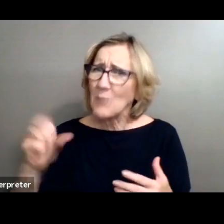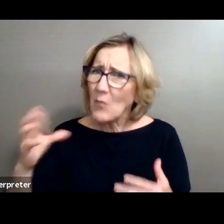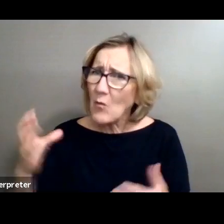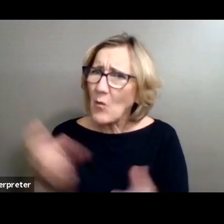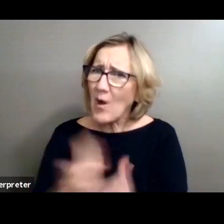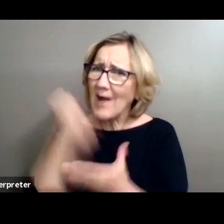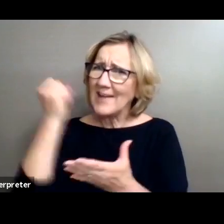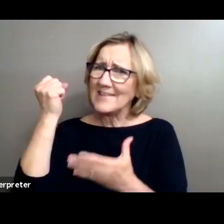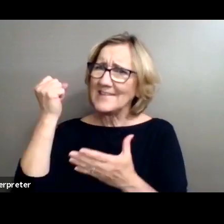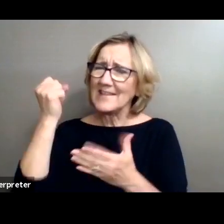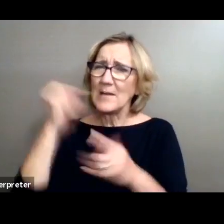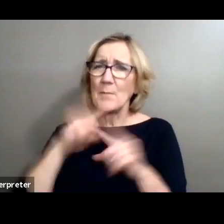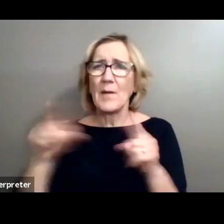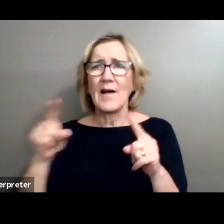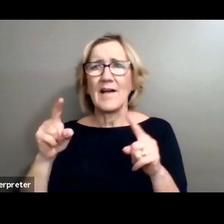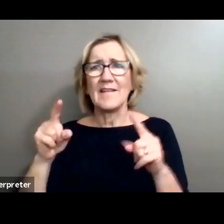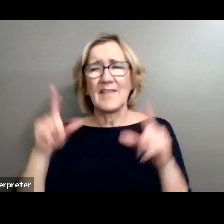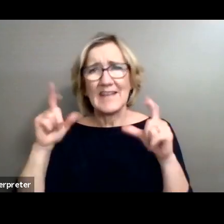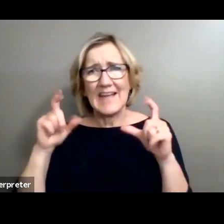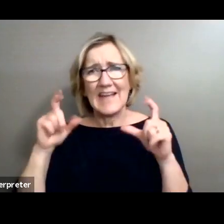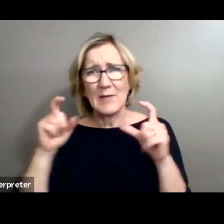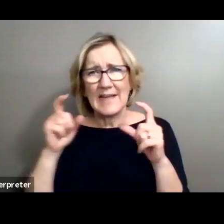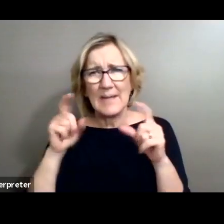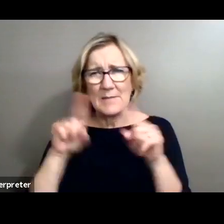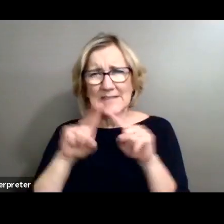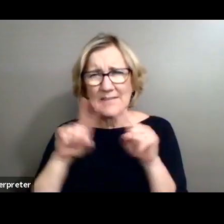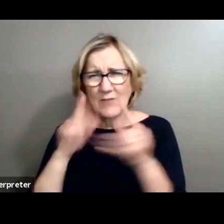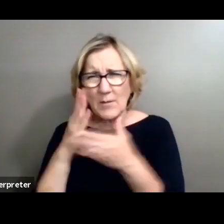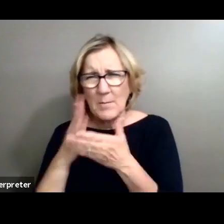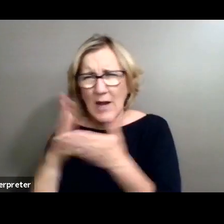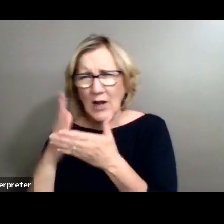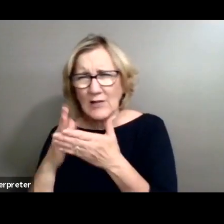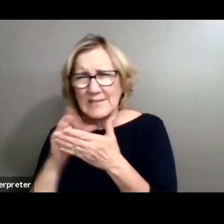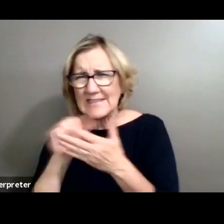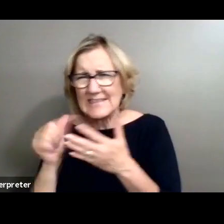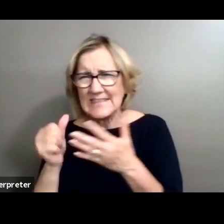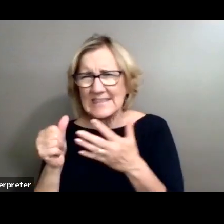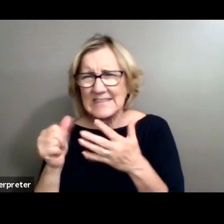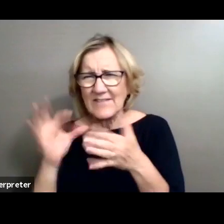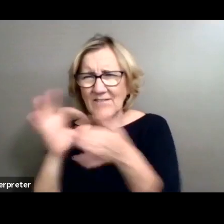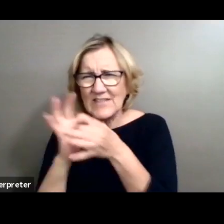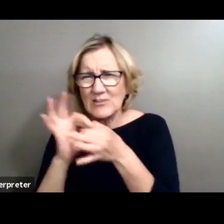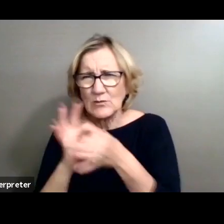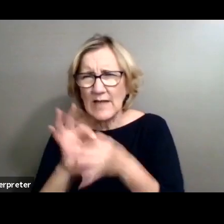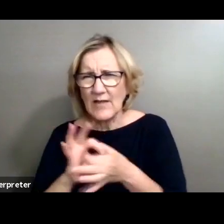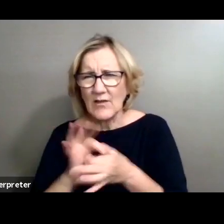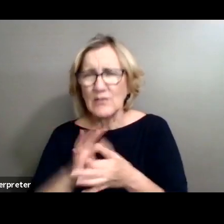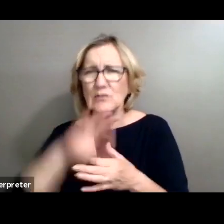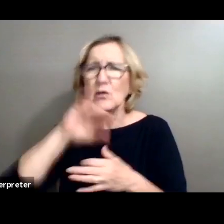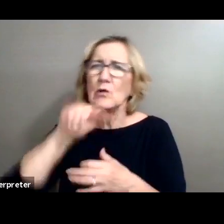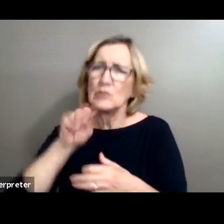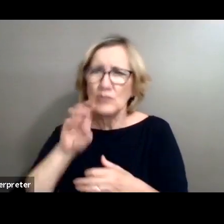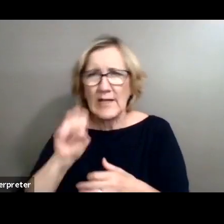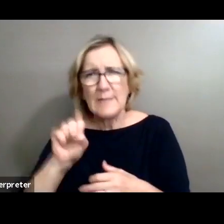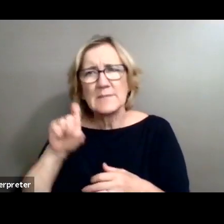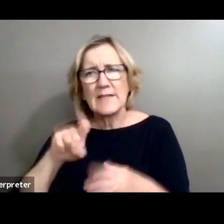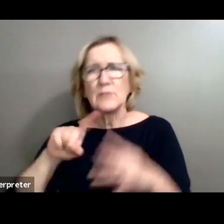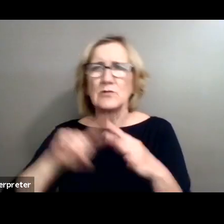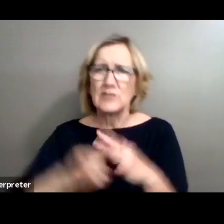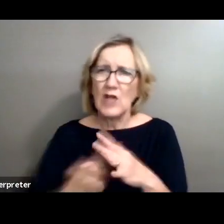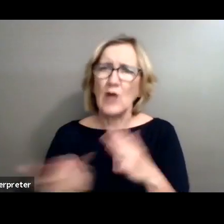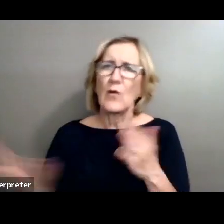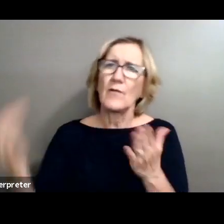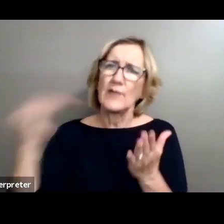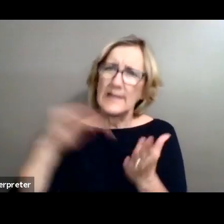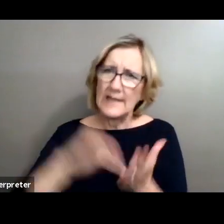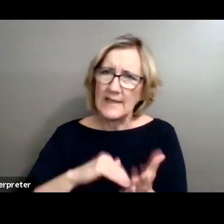camera came in parts, and the parts didn't fit together. So James had to start over again. He weeded his neighbor's